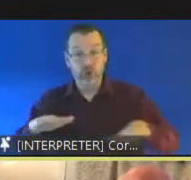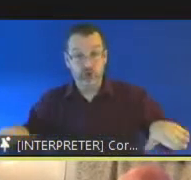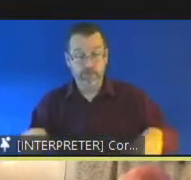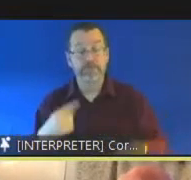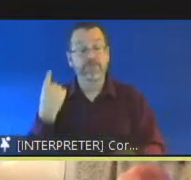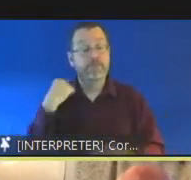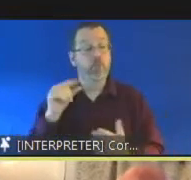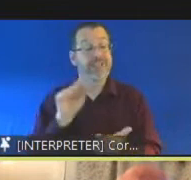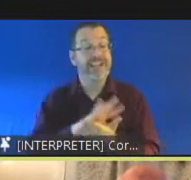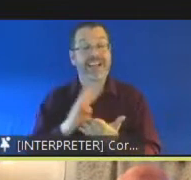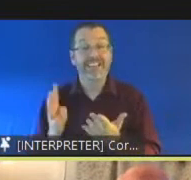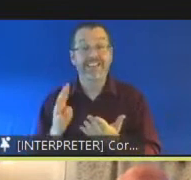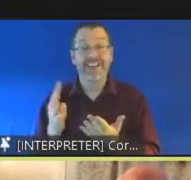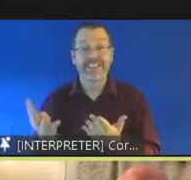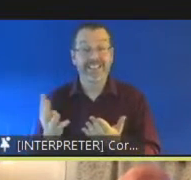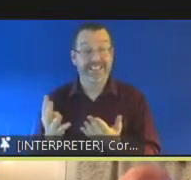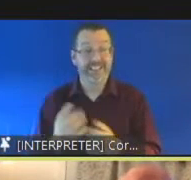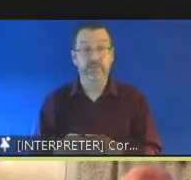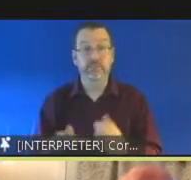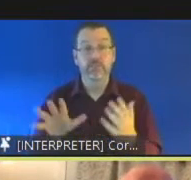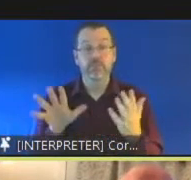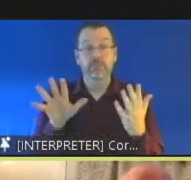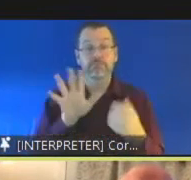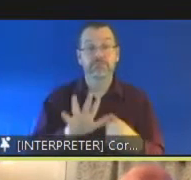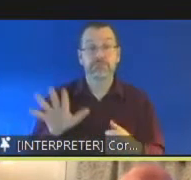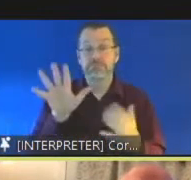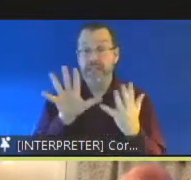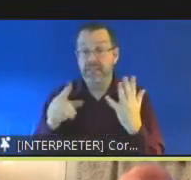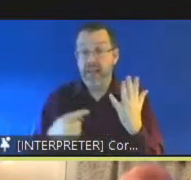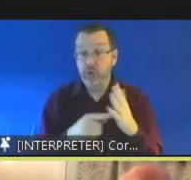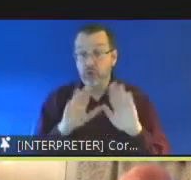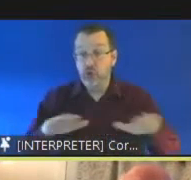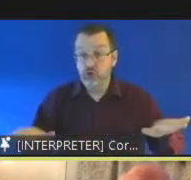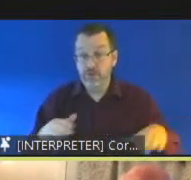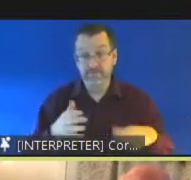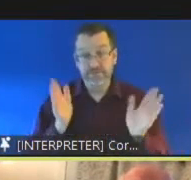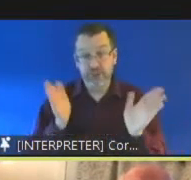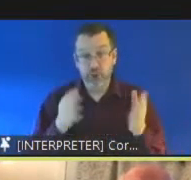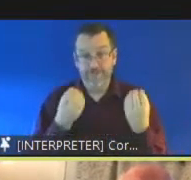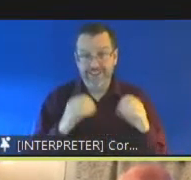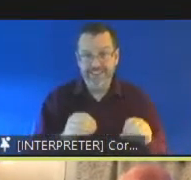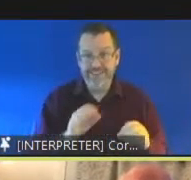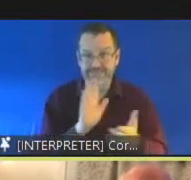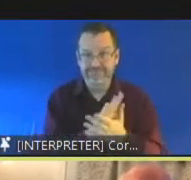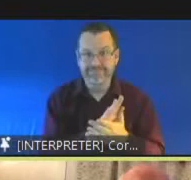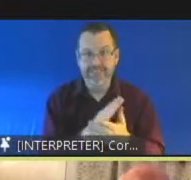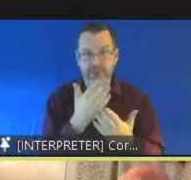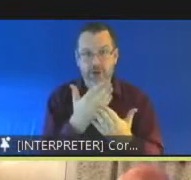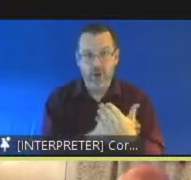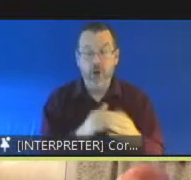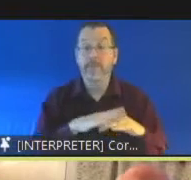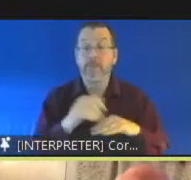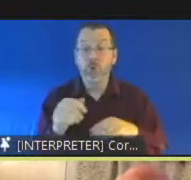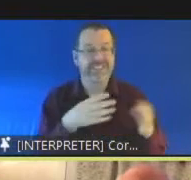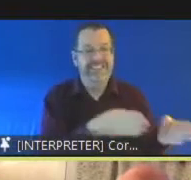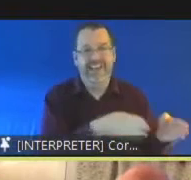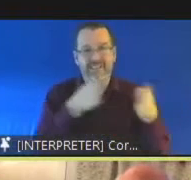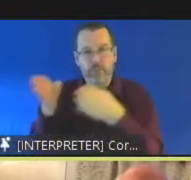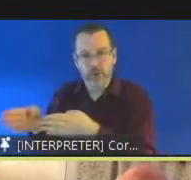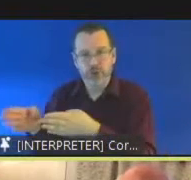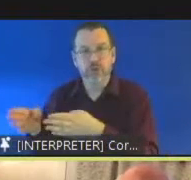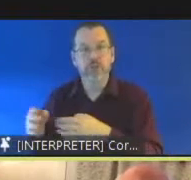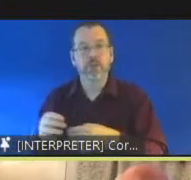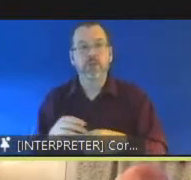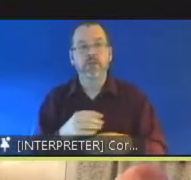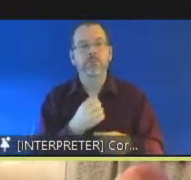2019 all were considered for the Garda diversion program most were diverted approximately a thousand